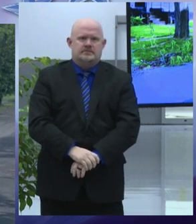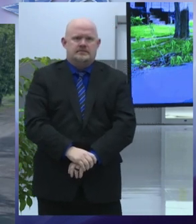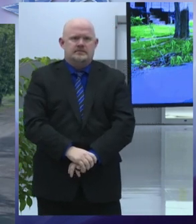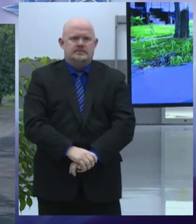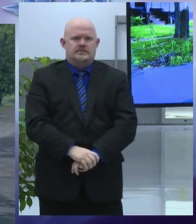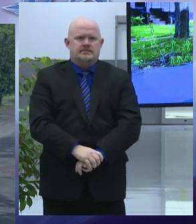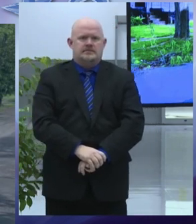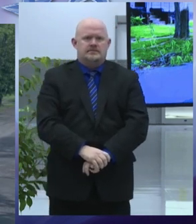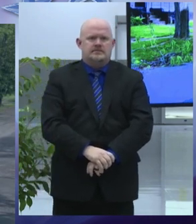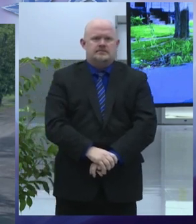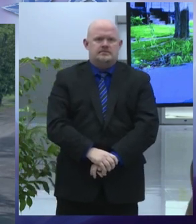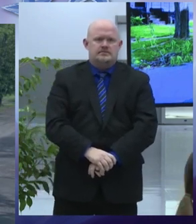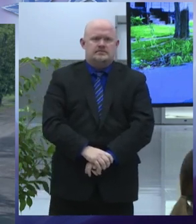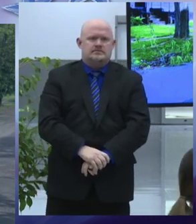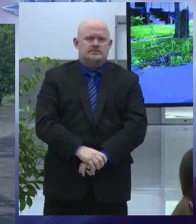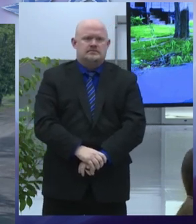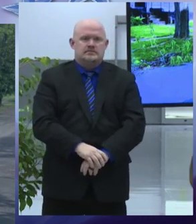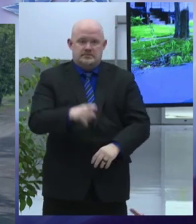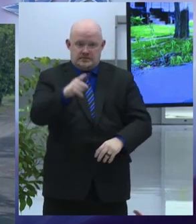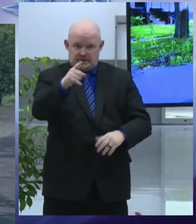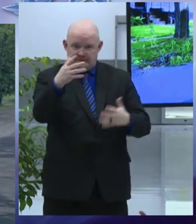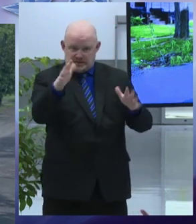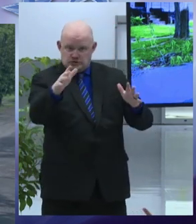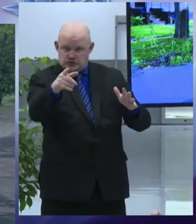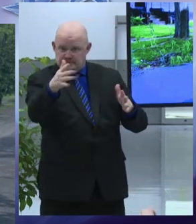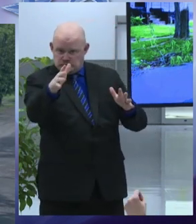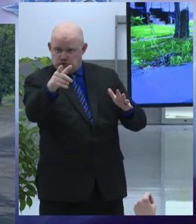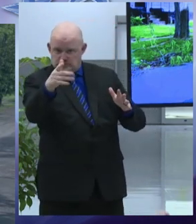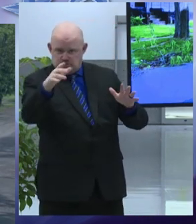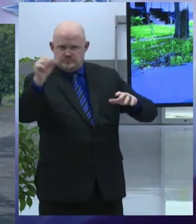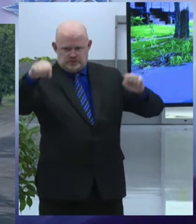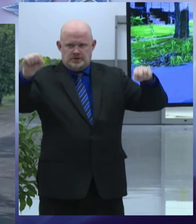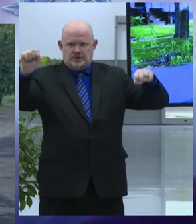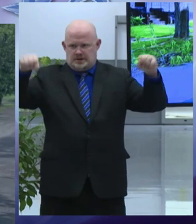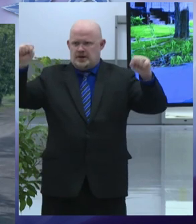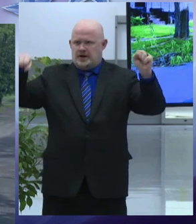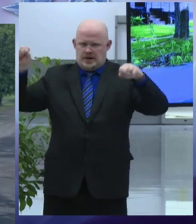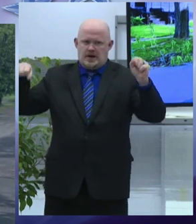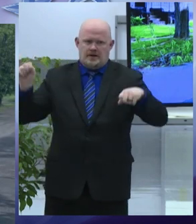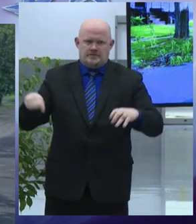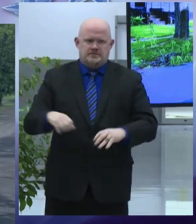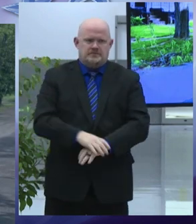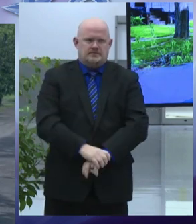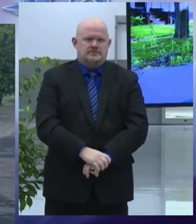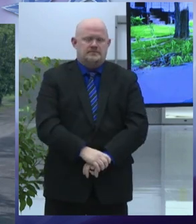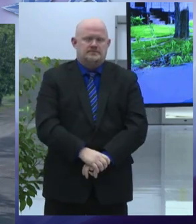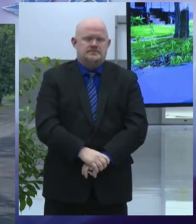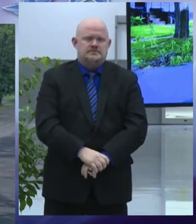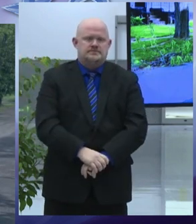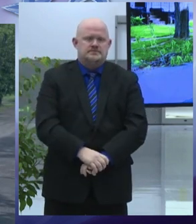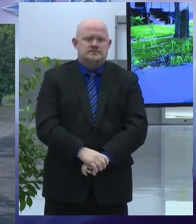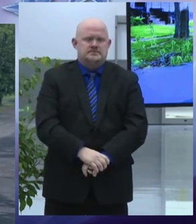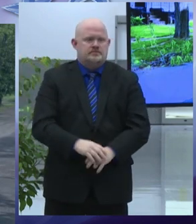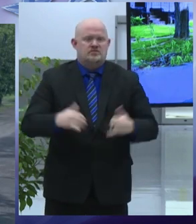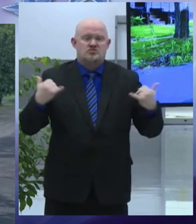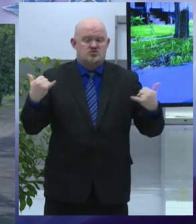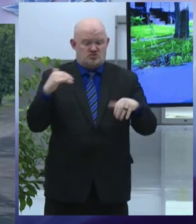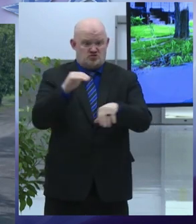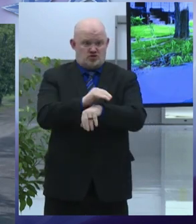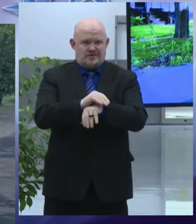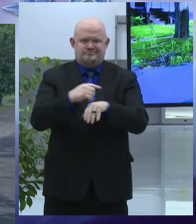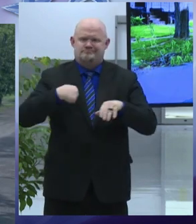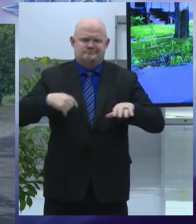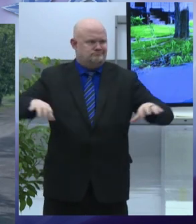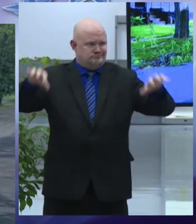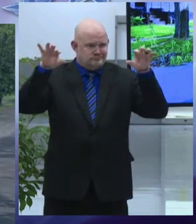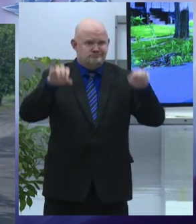council hogan you done with it done so tonight i'm announcing a crackdown on these properties first we will present to